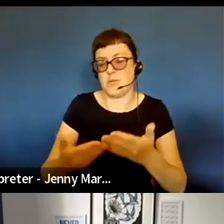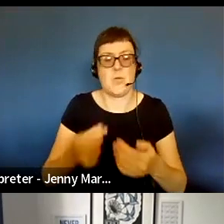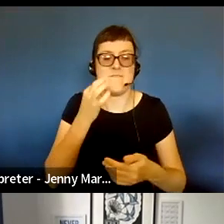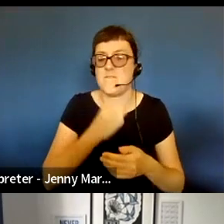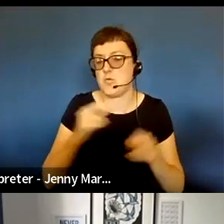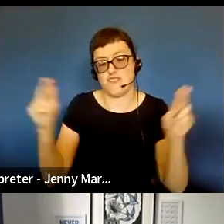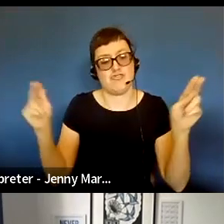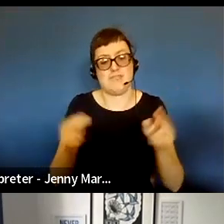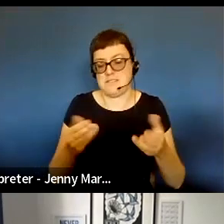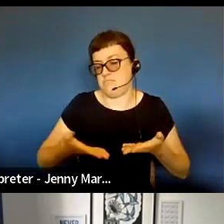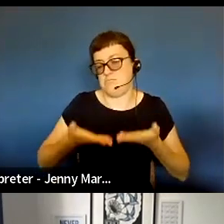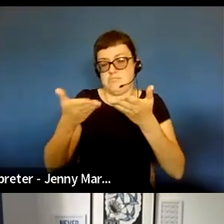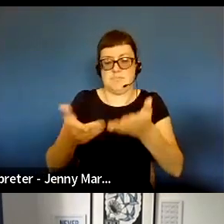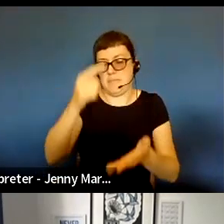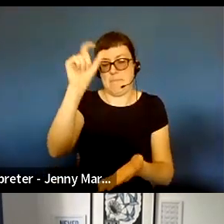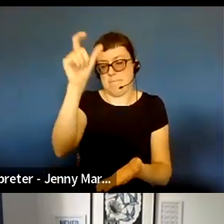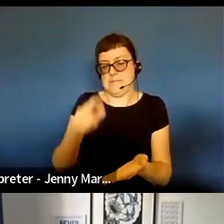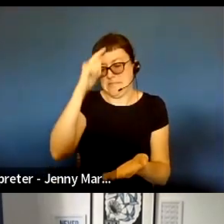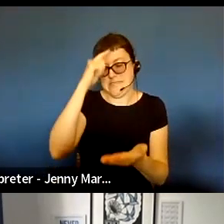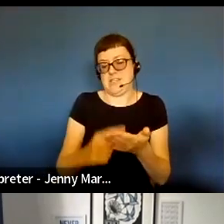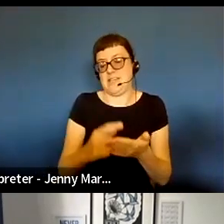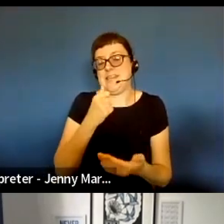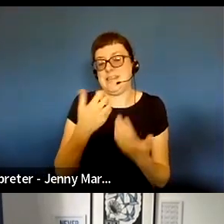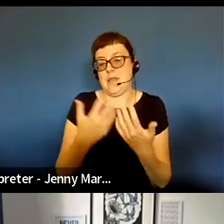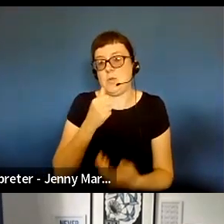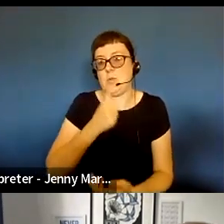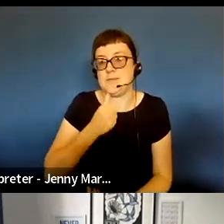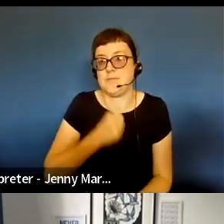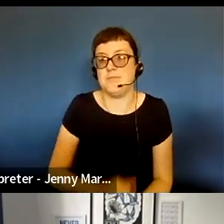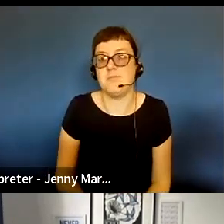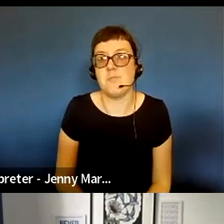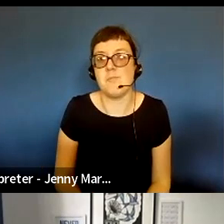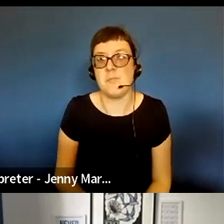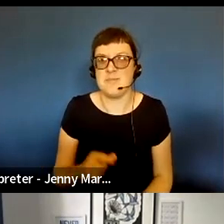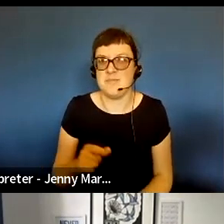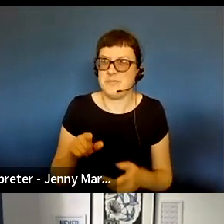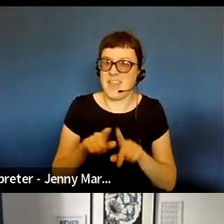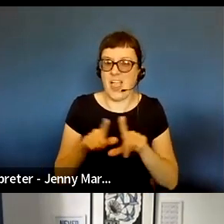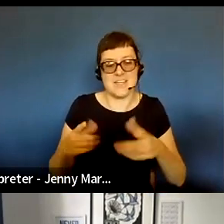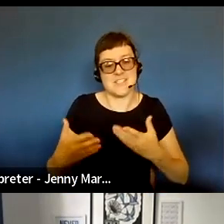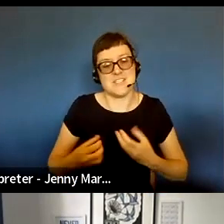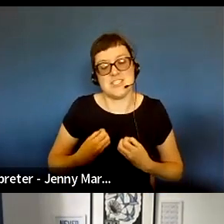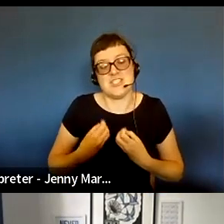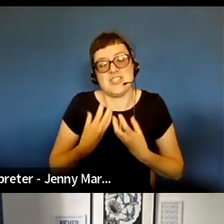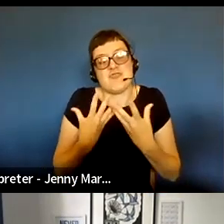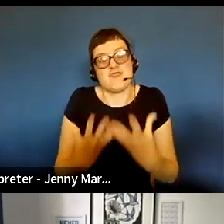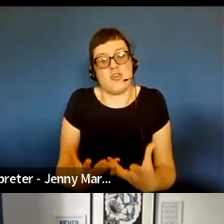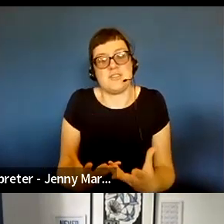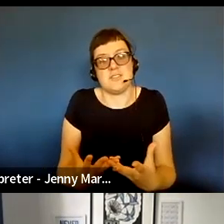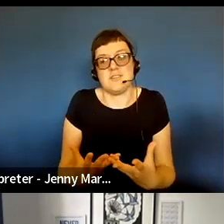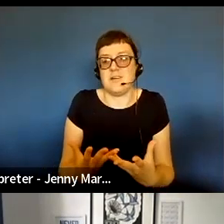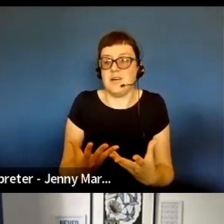possible around them. And, and that kind of generosity of spirit somehow that